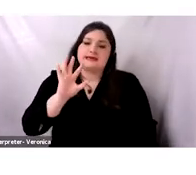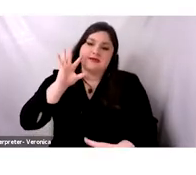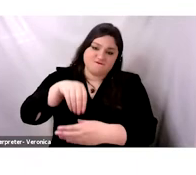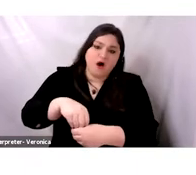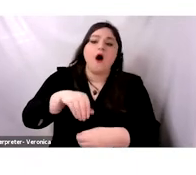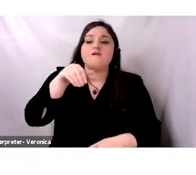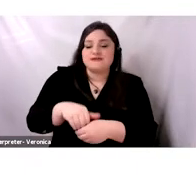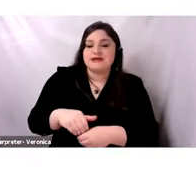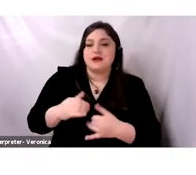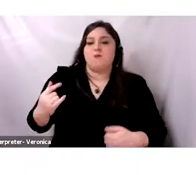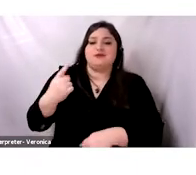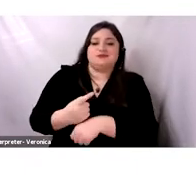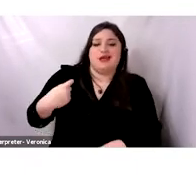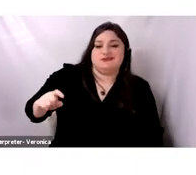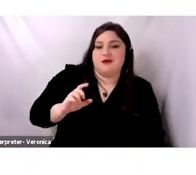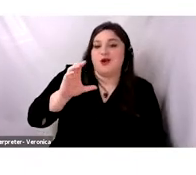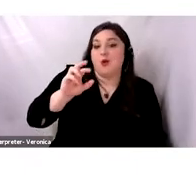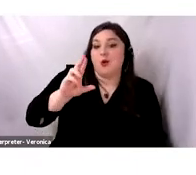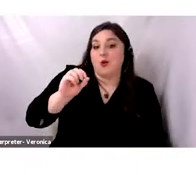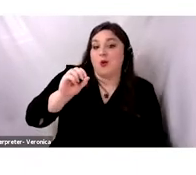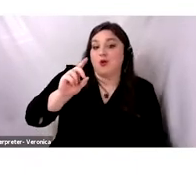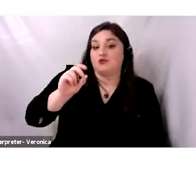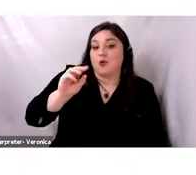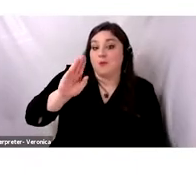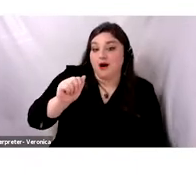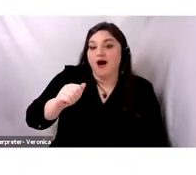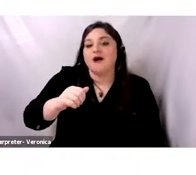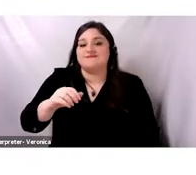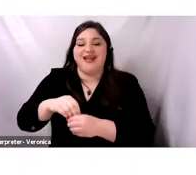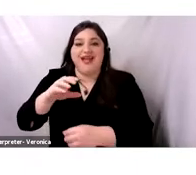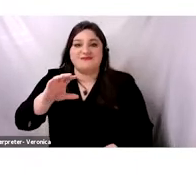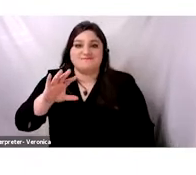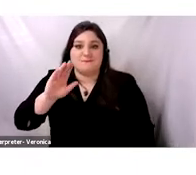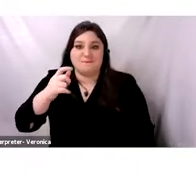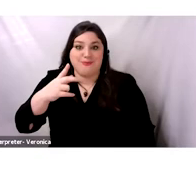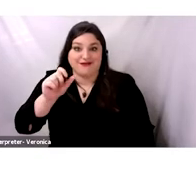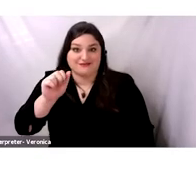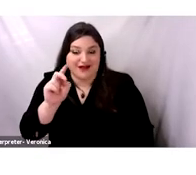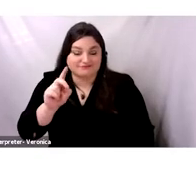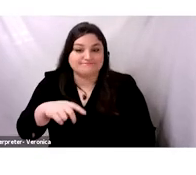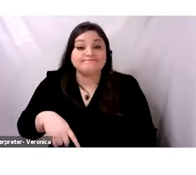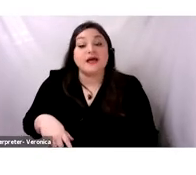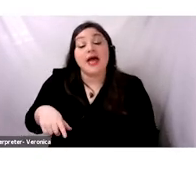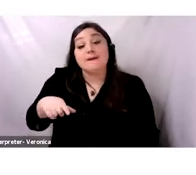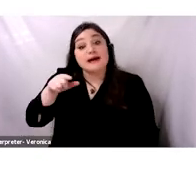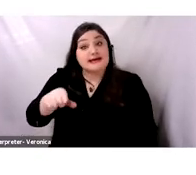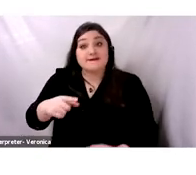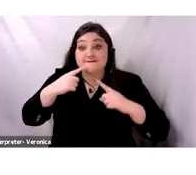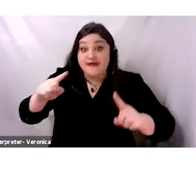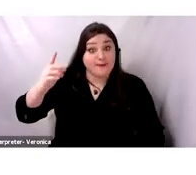Spain, in the early 9th century. He is credited with introducing